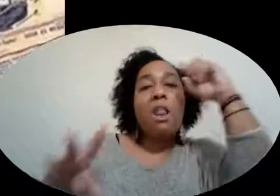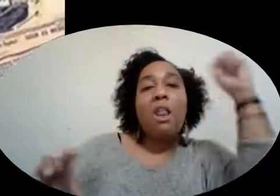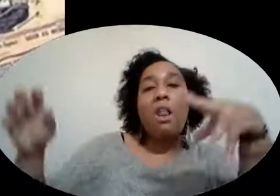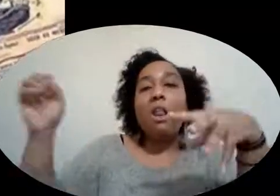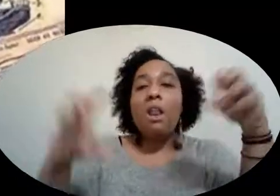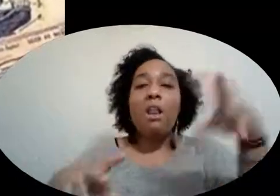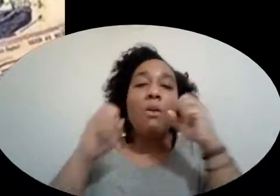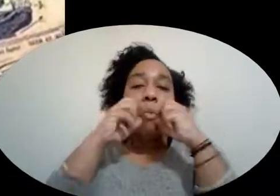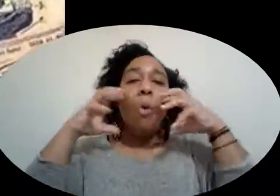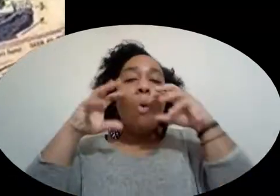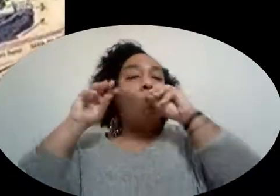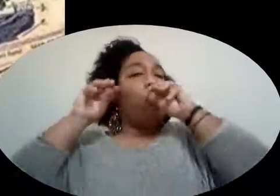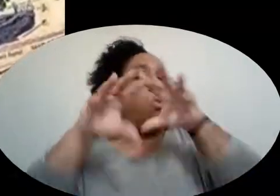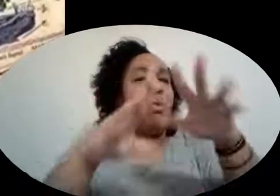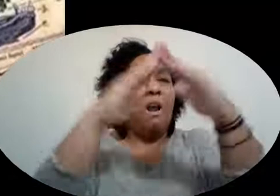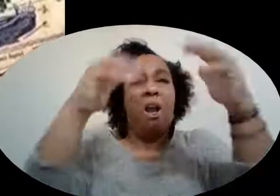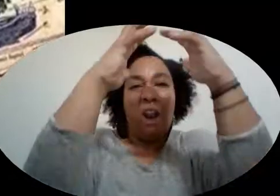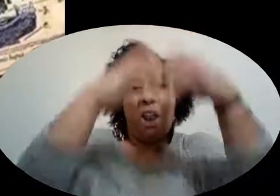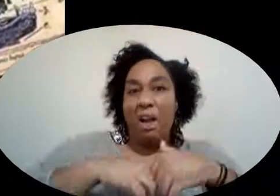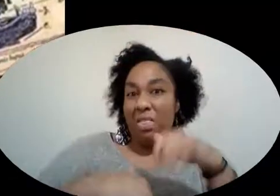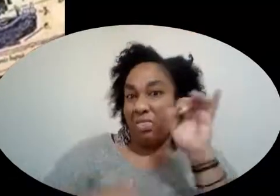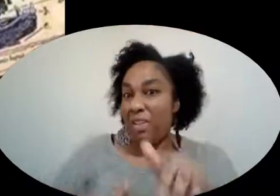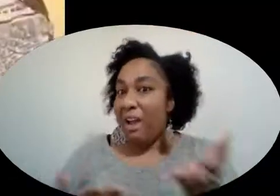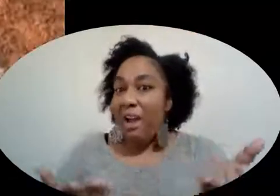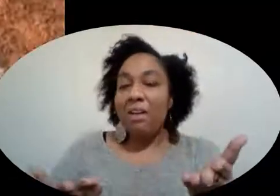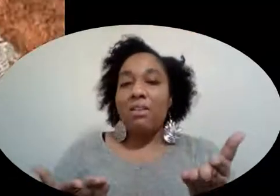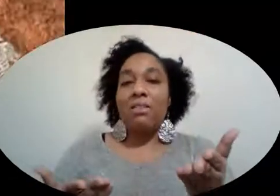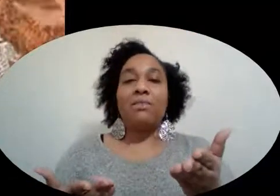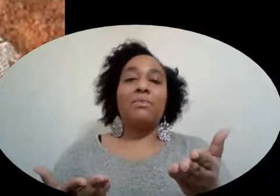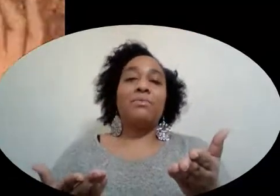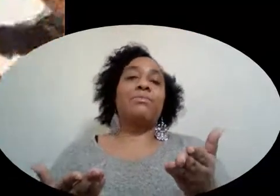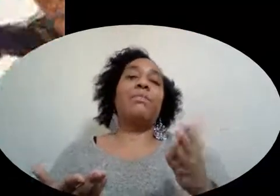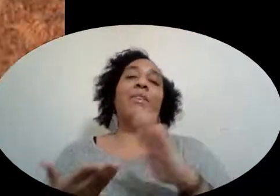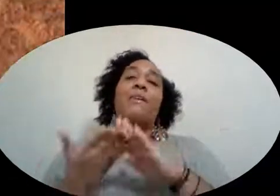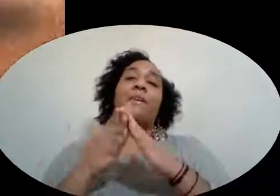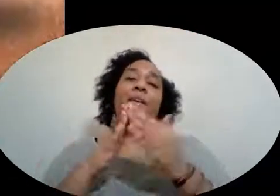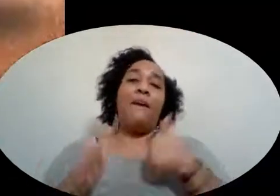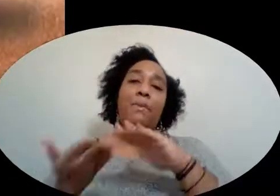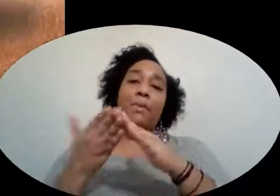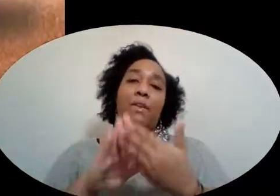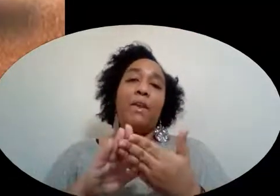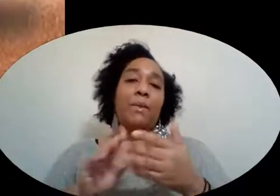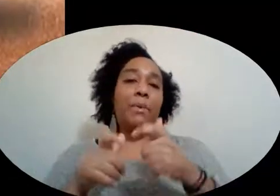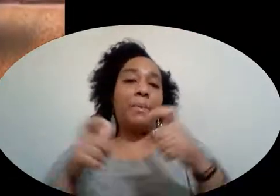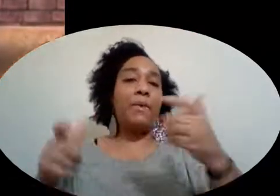and puff Blow your house down And they made me The big bad wolf